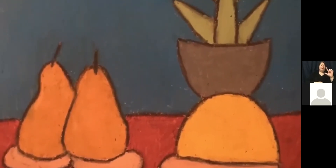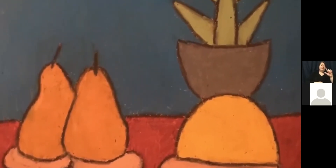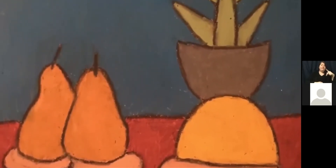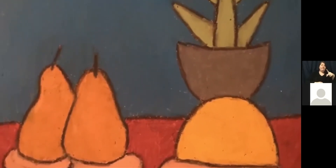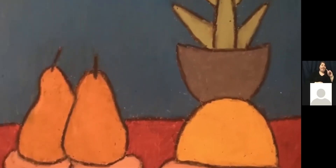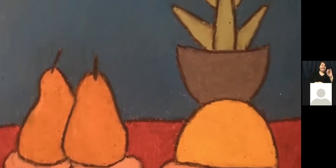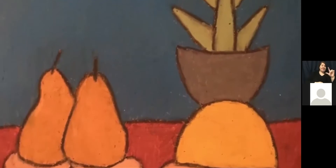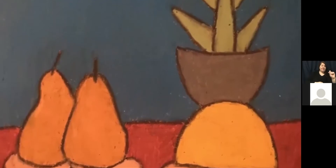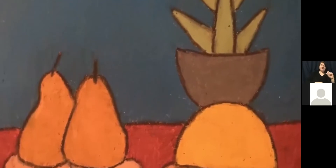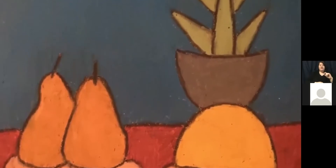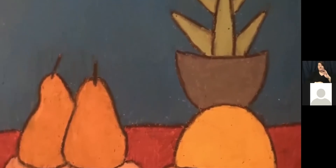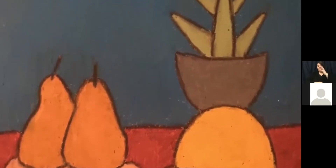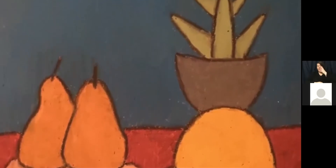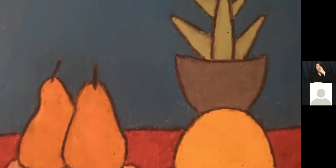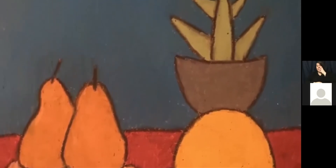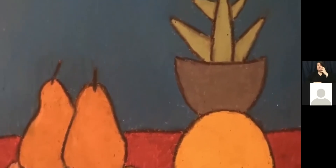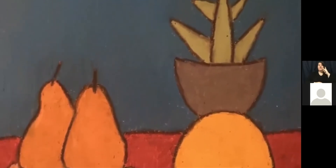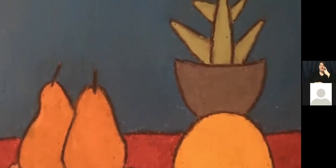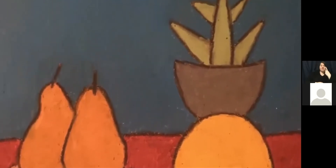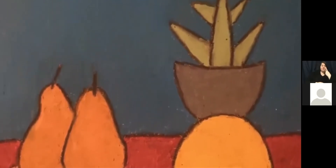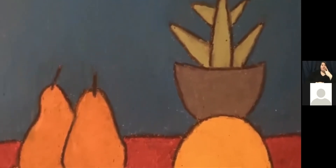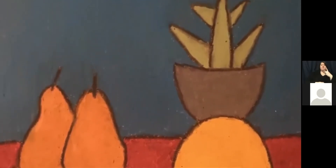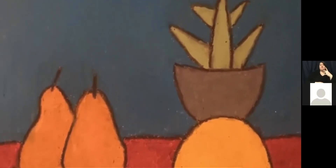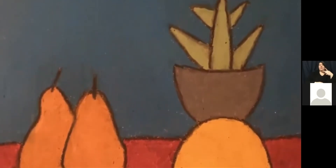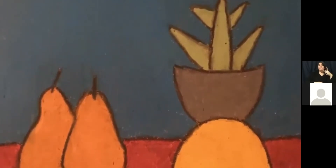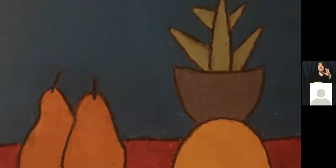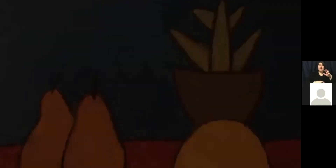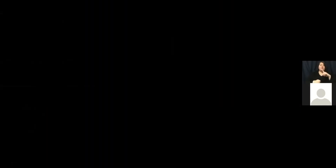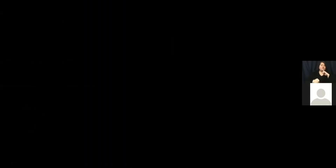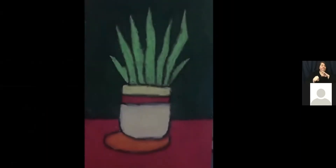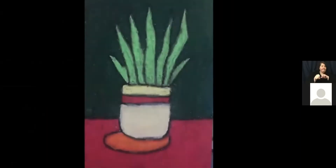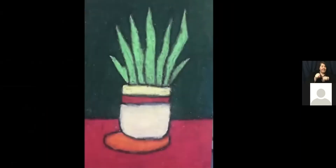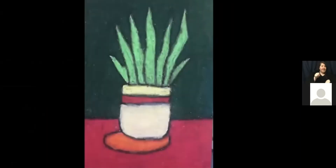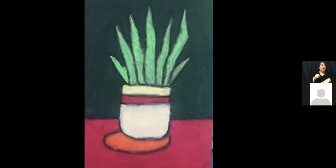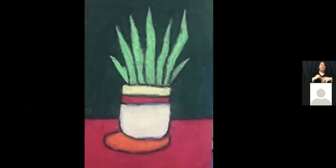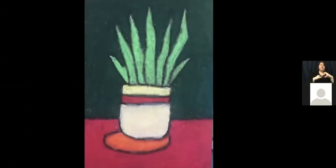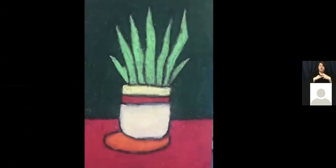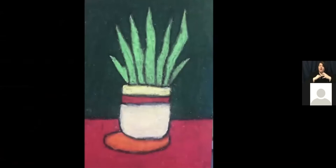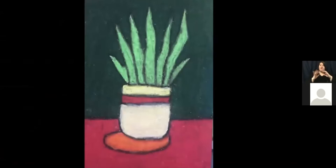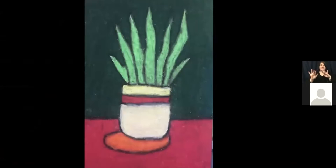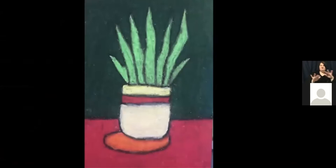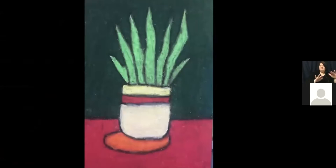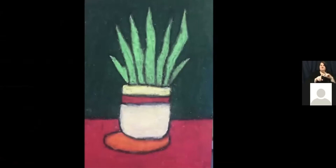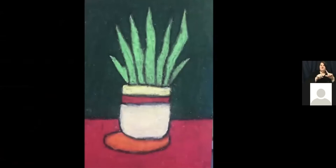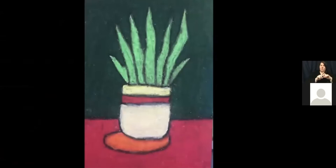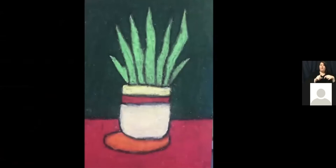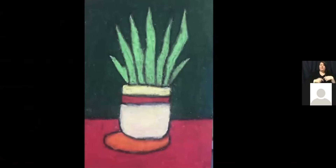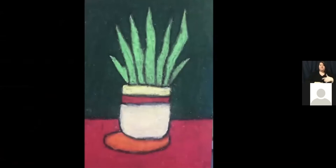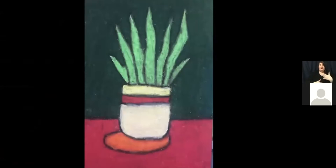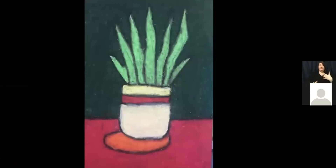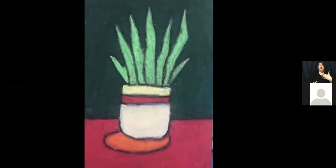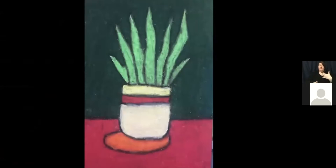vegetables, including pears, clementines, tomatoes, and cherries, containers such as mugs and